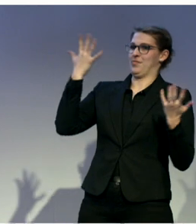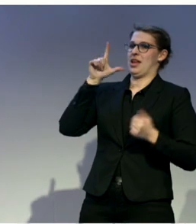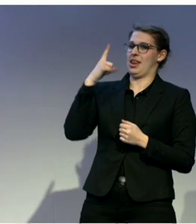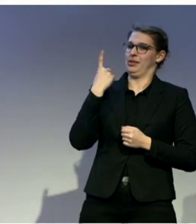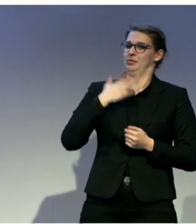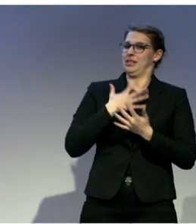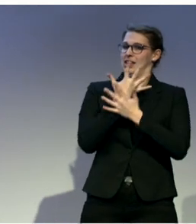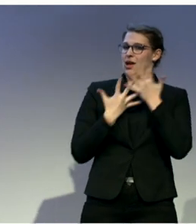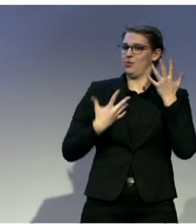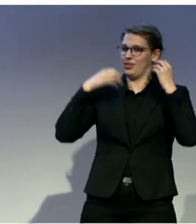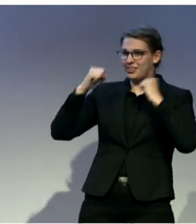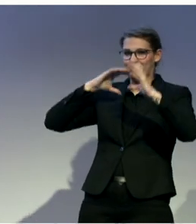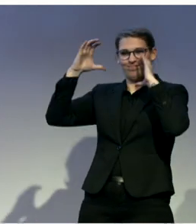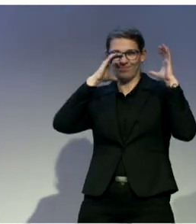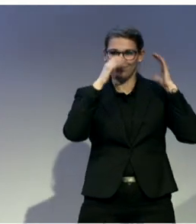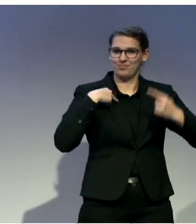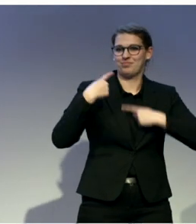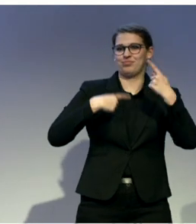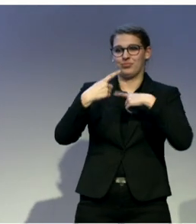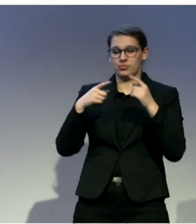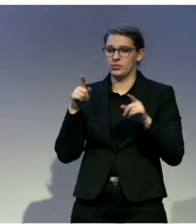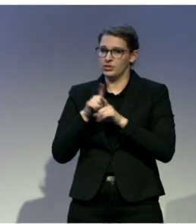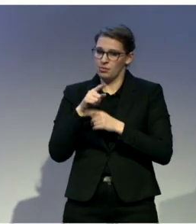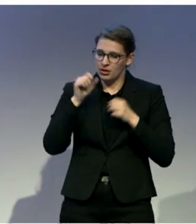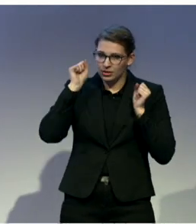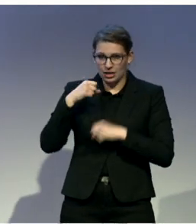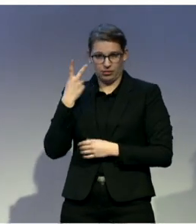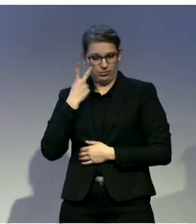Children can develop their own deaf identity.